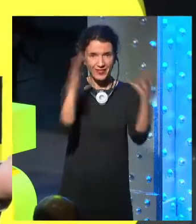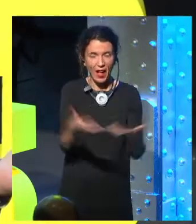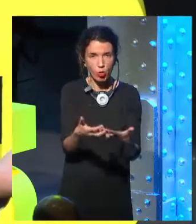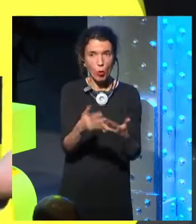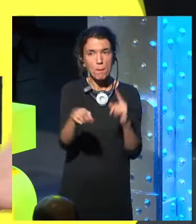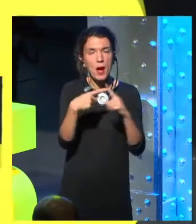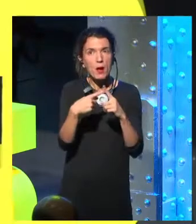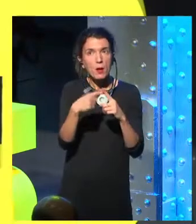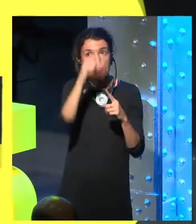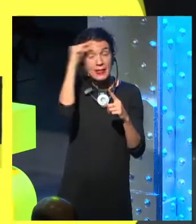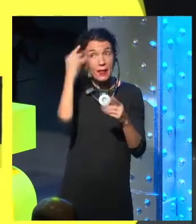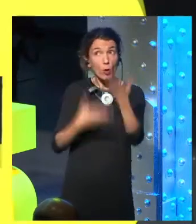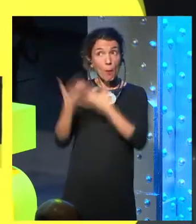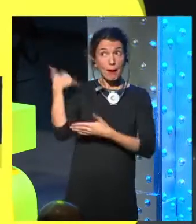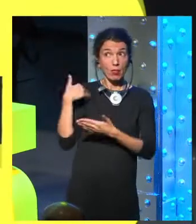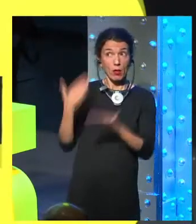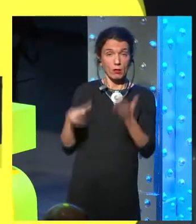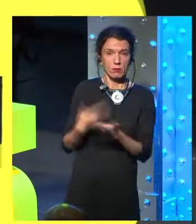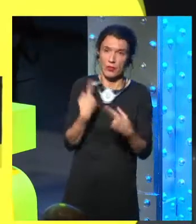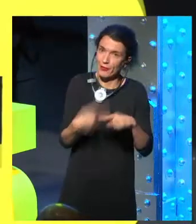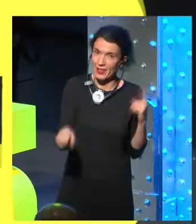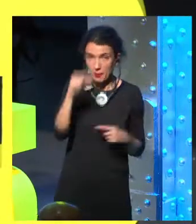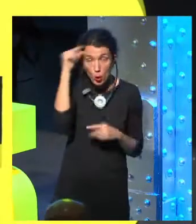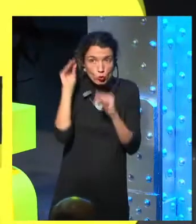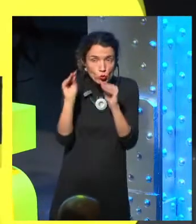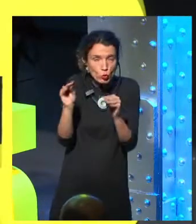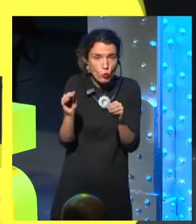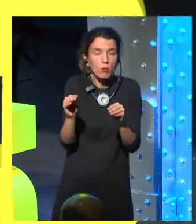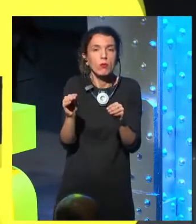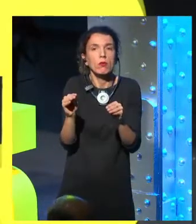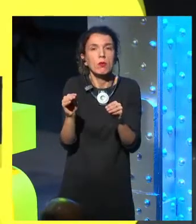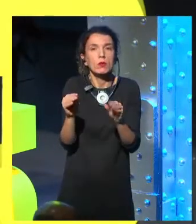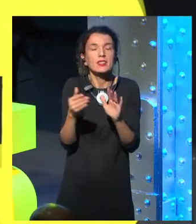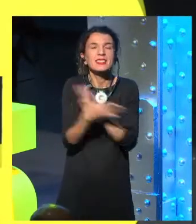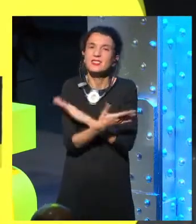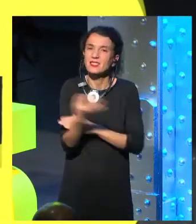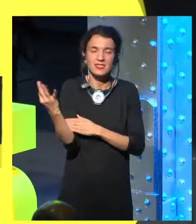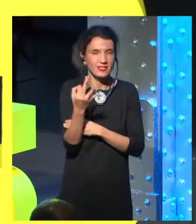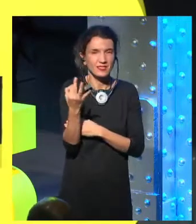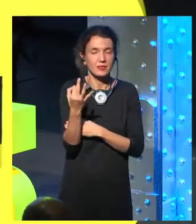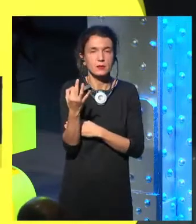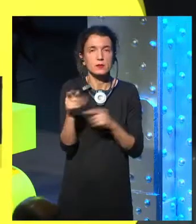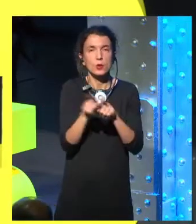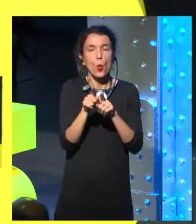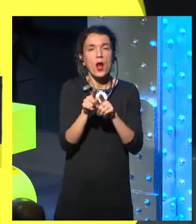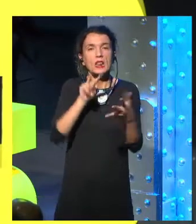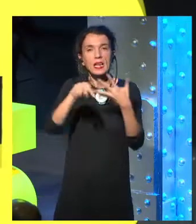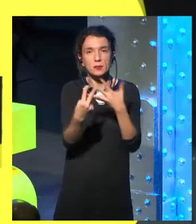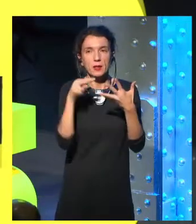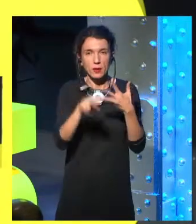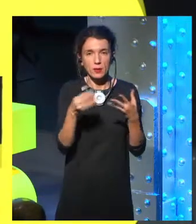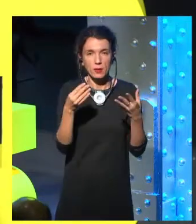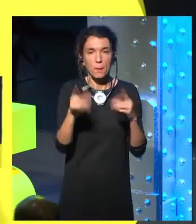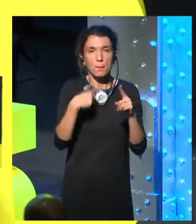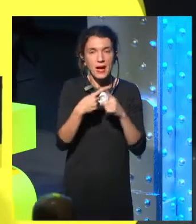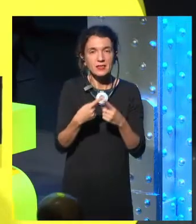connected, and who has a different way of thinking compared to the one that we used to have. And this different mindset would say that is defined